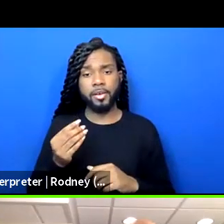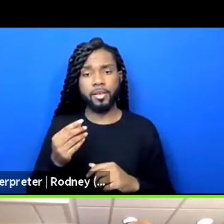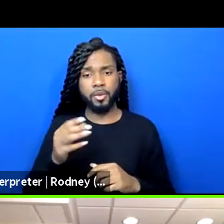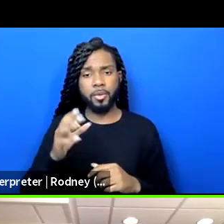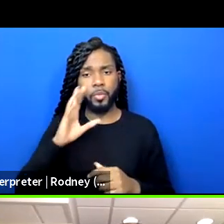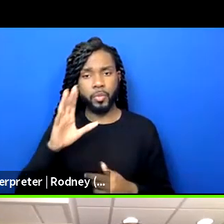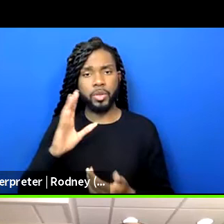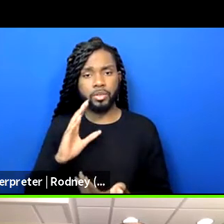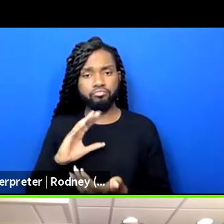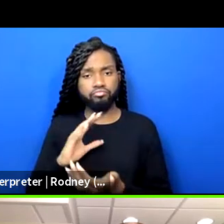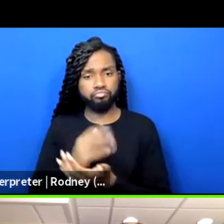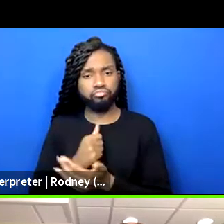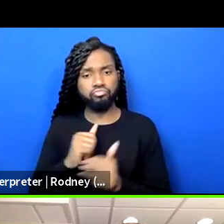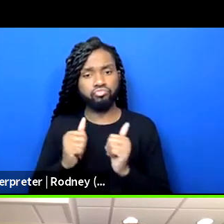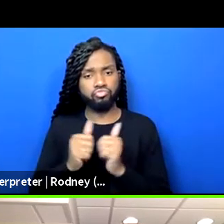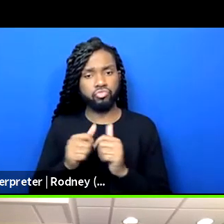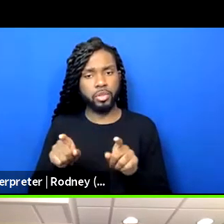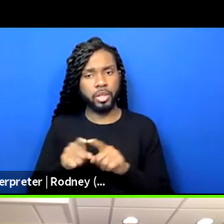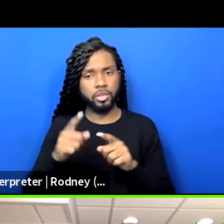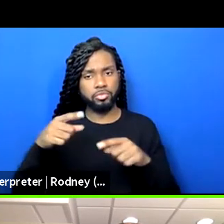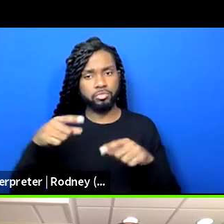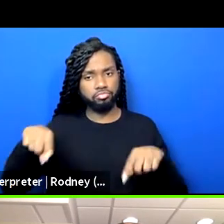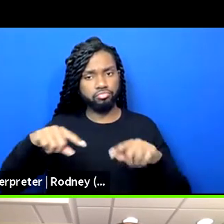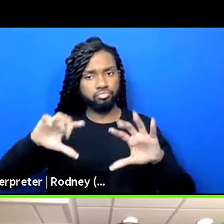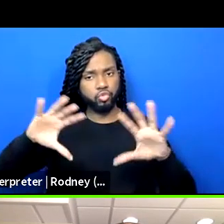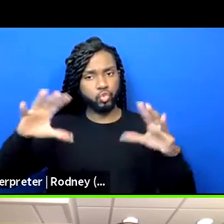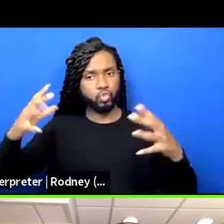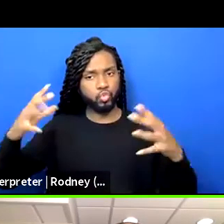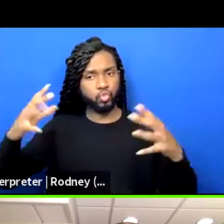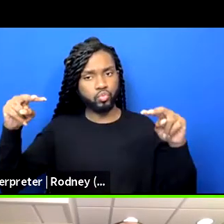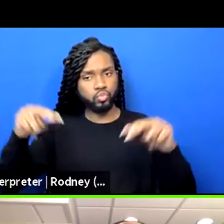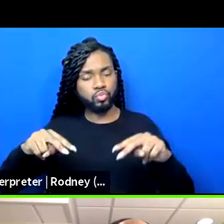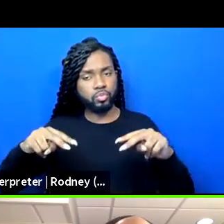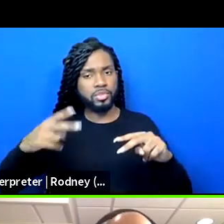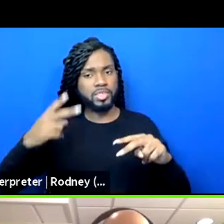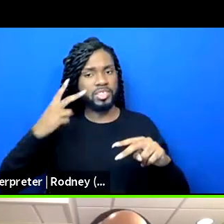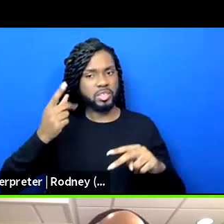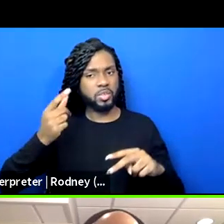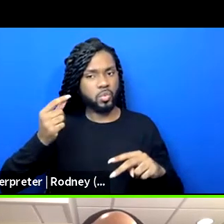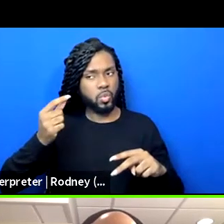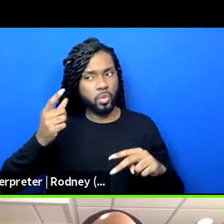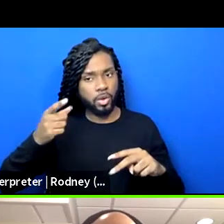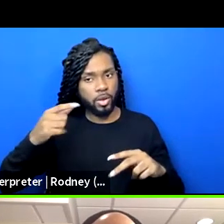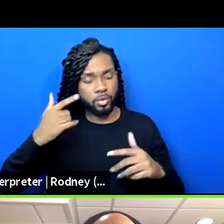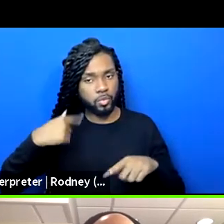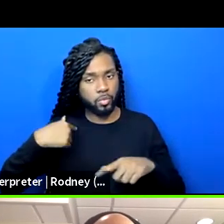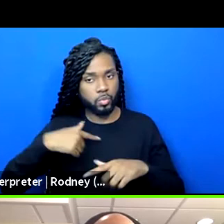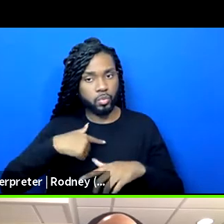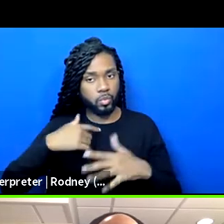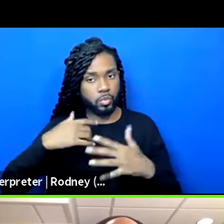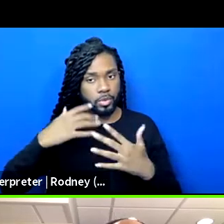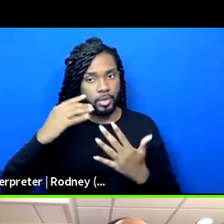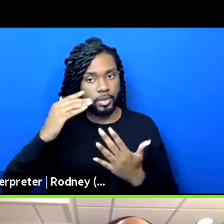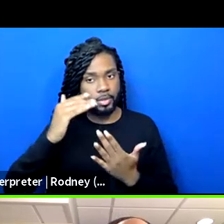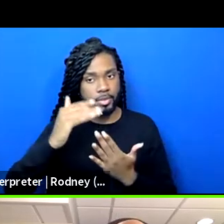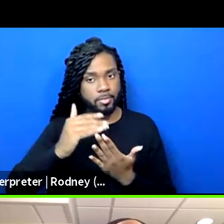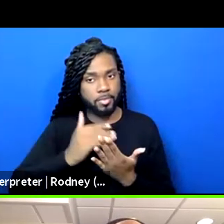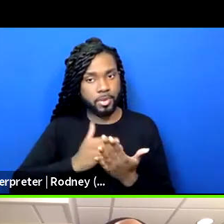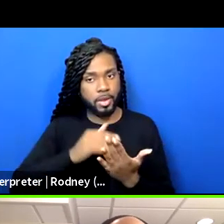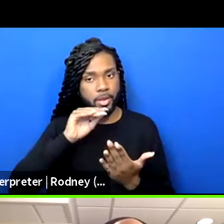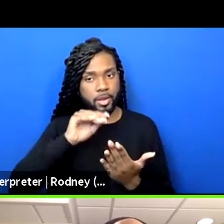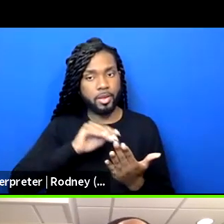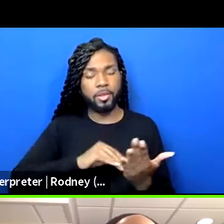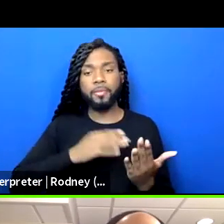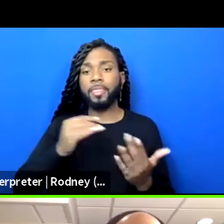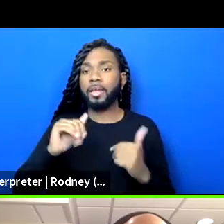a look as a large group at what, at what has been compiled and how do we turn that,